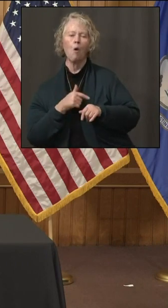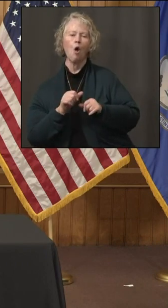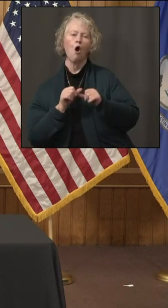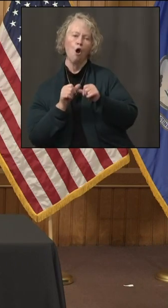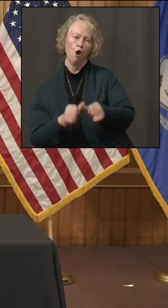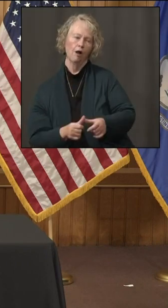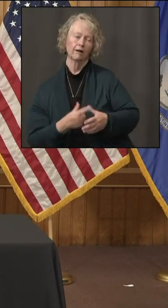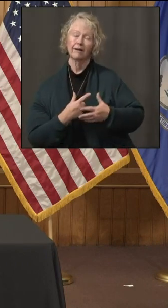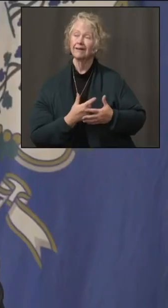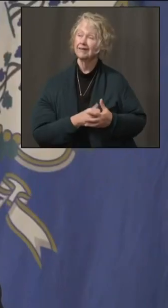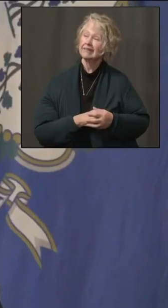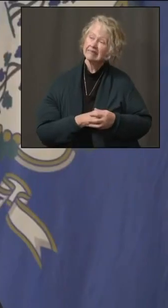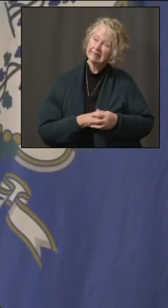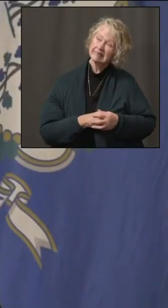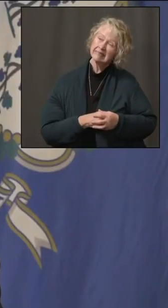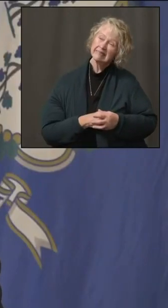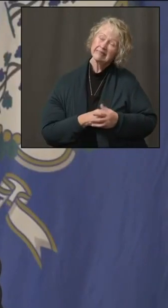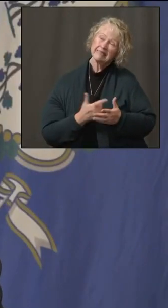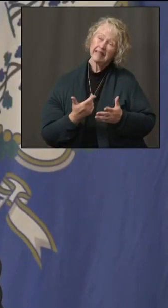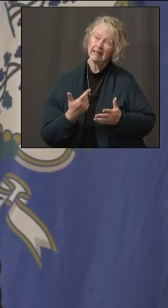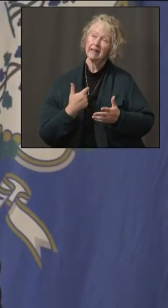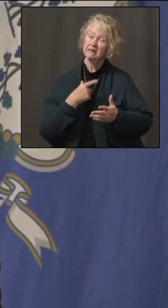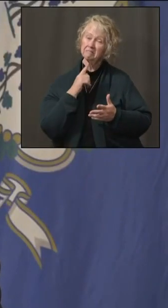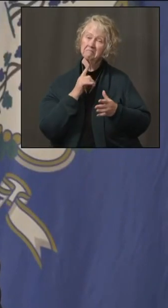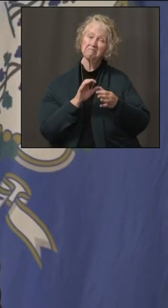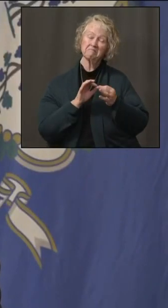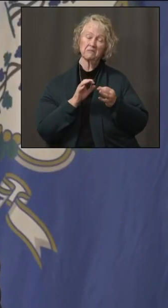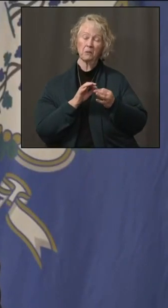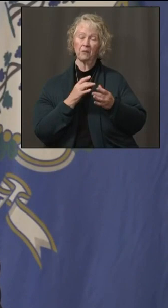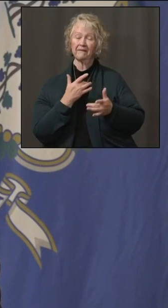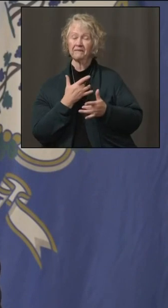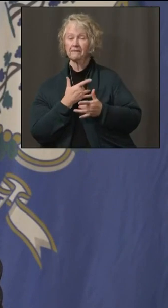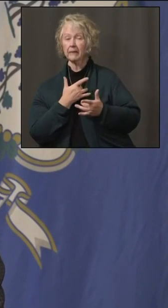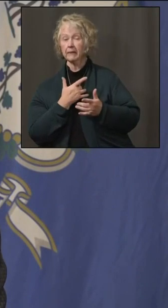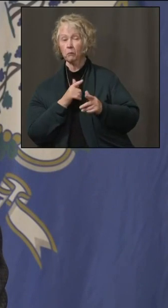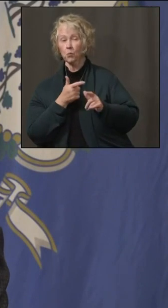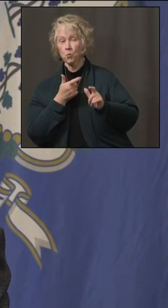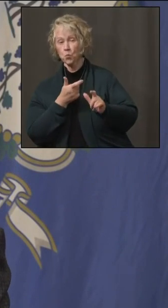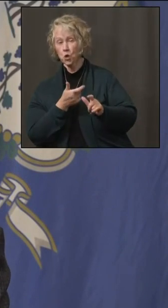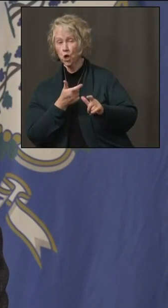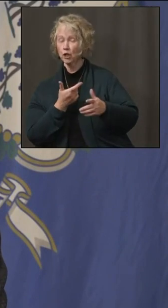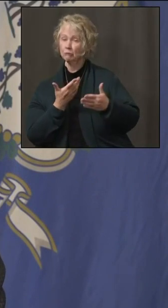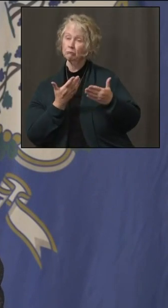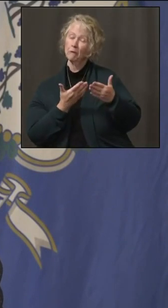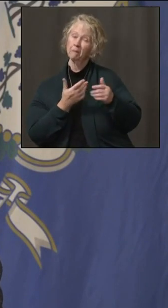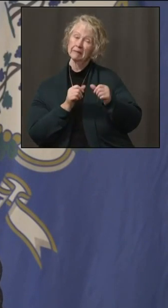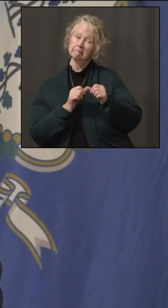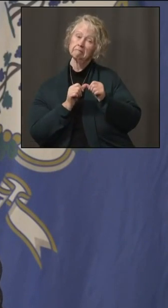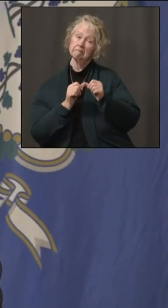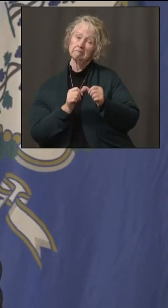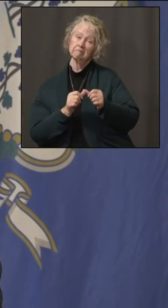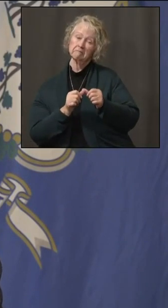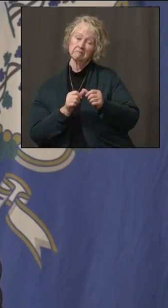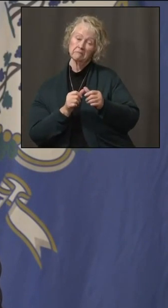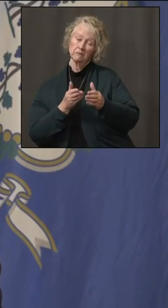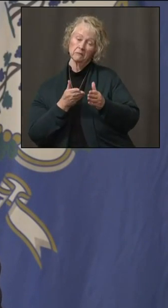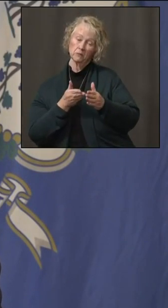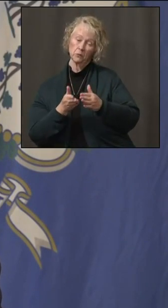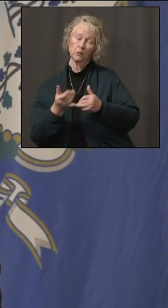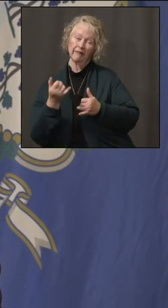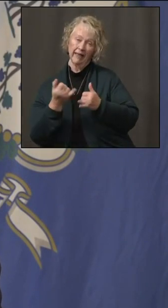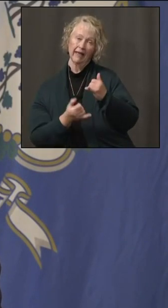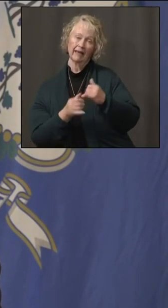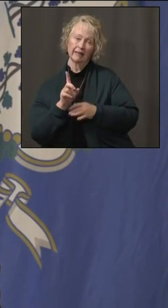I think we sort of alluded to that before, but a lot of the models suggest that this could go, you know, through the end of this year.